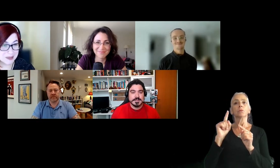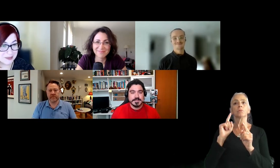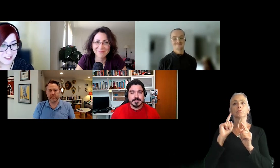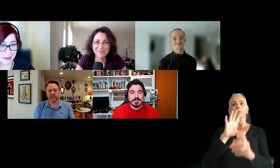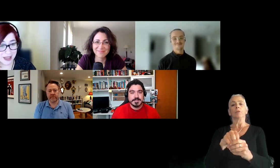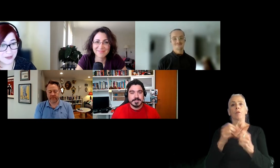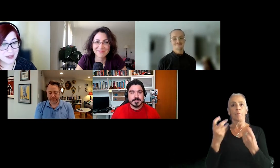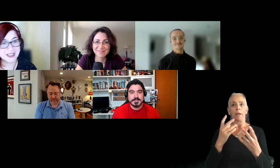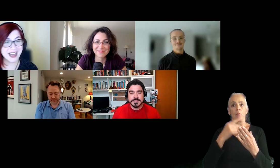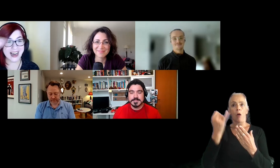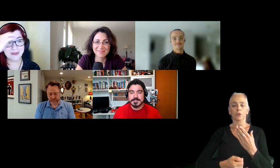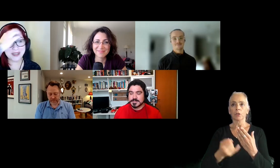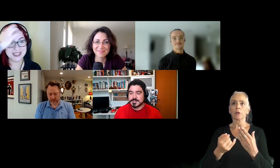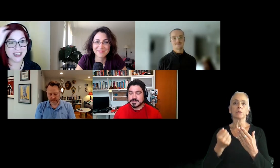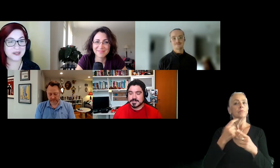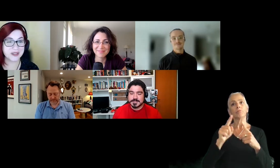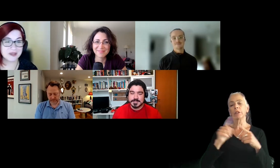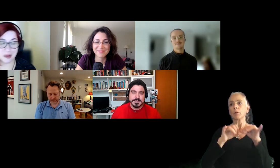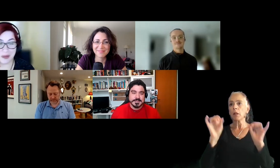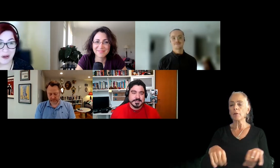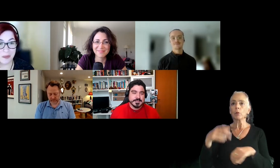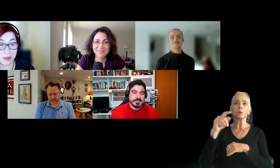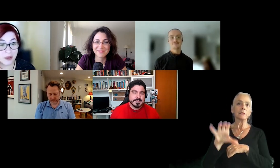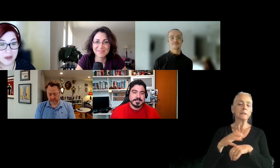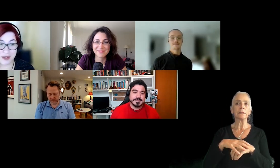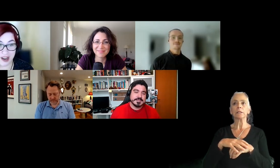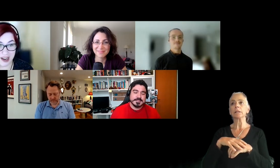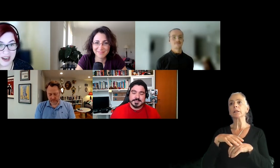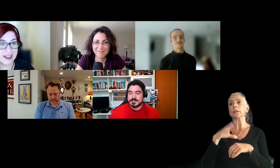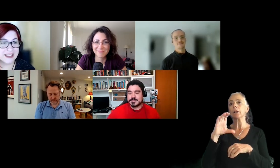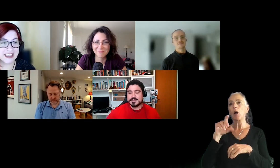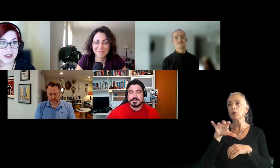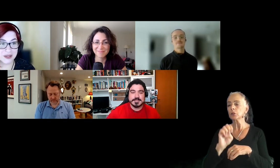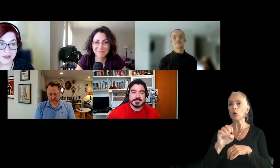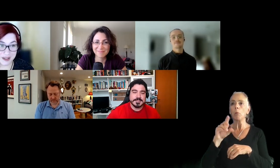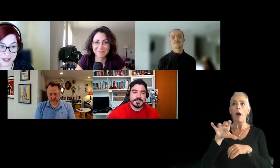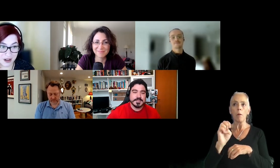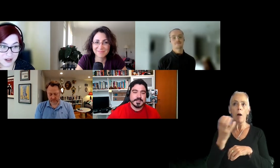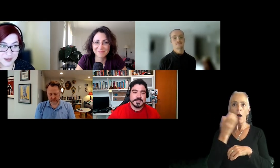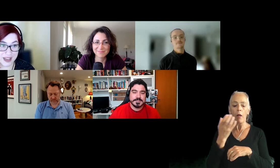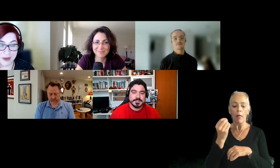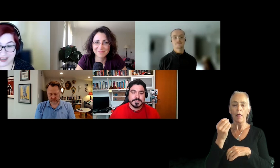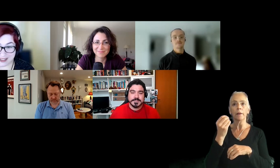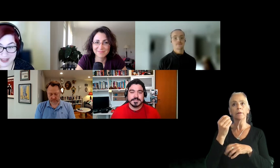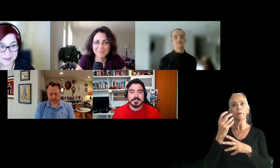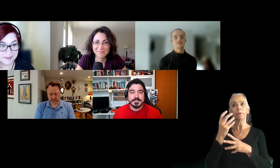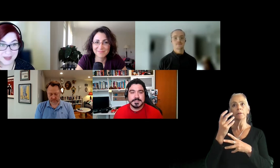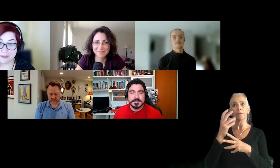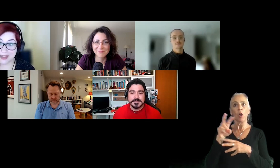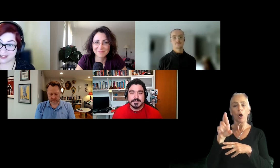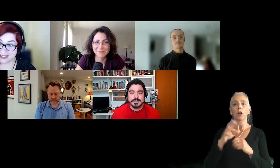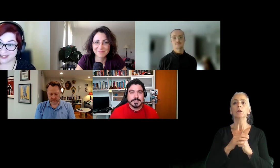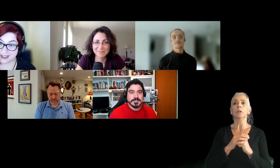multiple platforms, PC, consoles, mobile and VR. Celia is also founder of Game UX Summit,